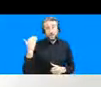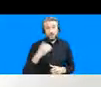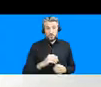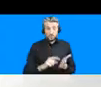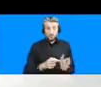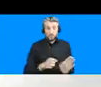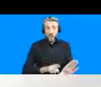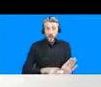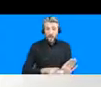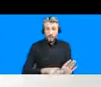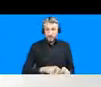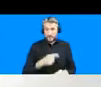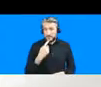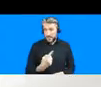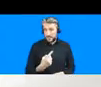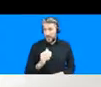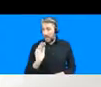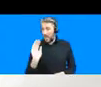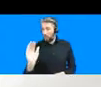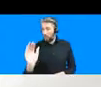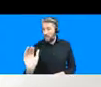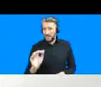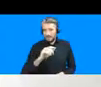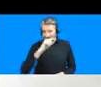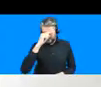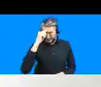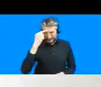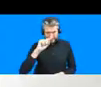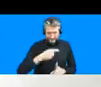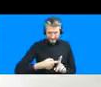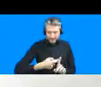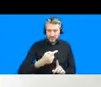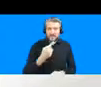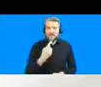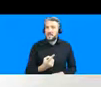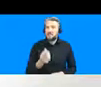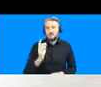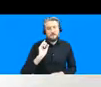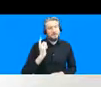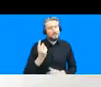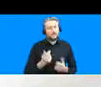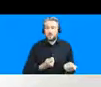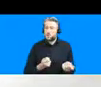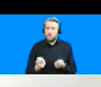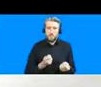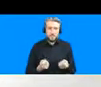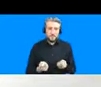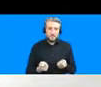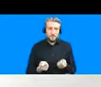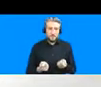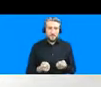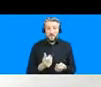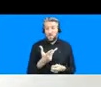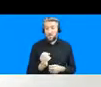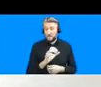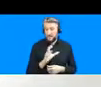for temperature outside their homes 30 felt that it was intolerable and 22 felt that it was very difficult to tolerate so